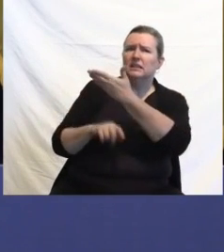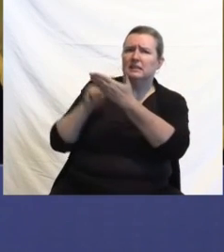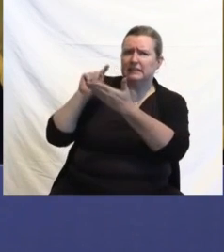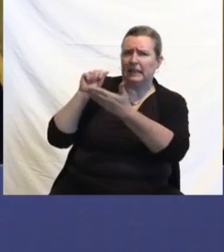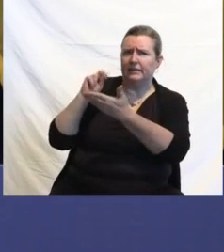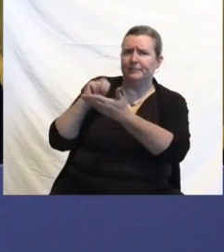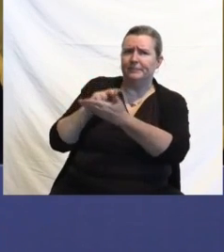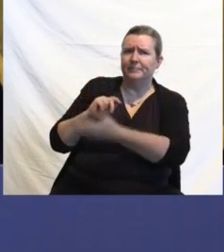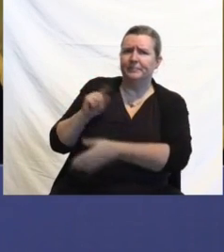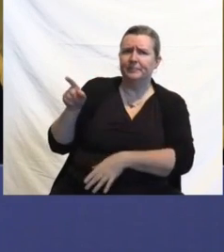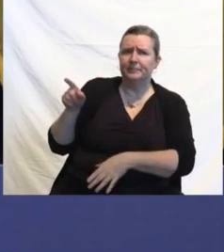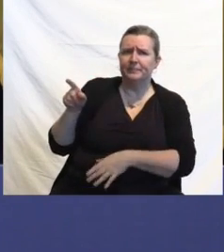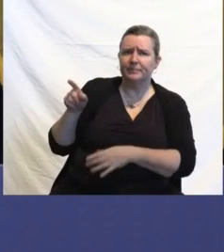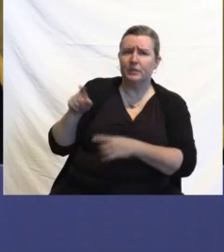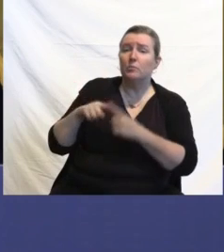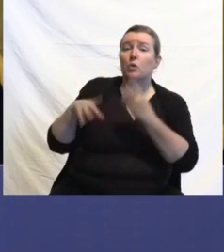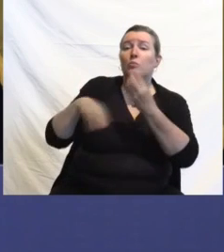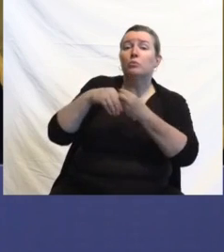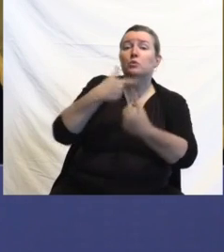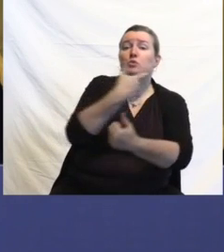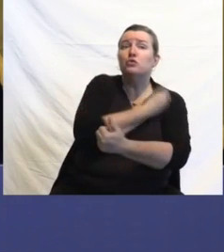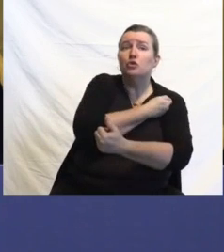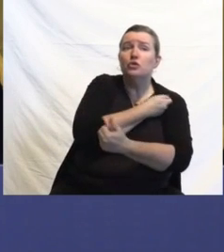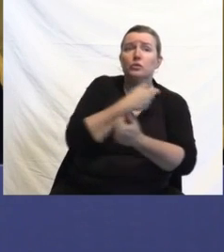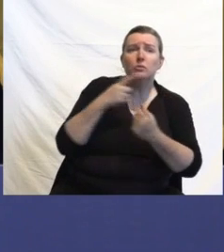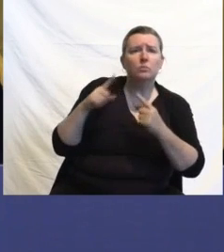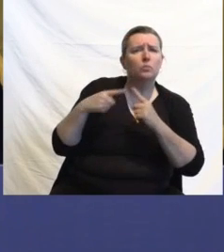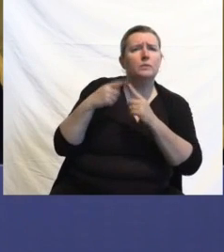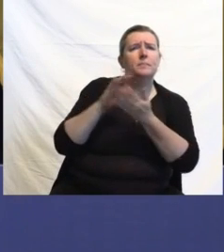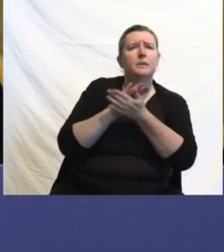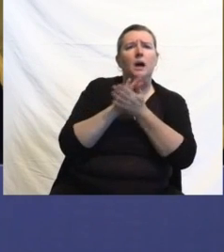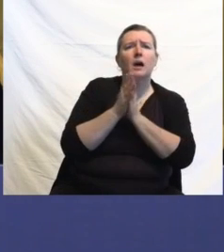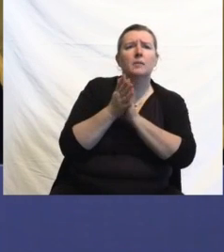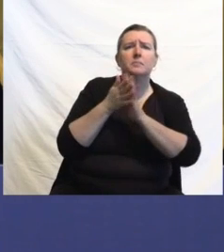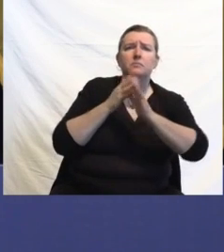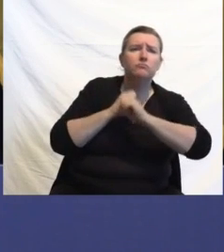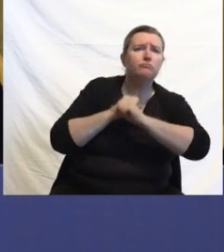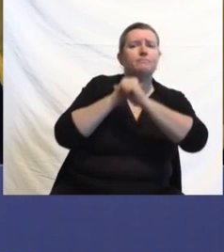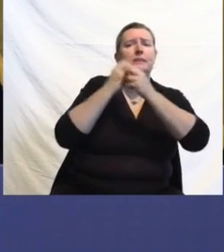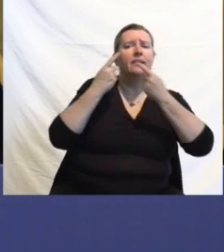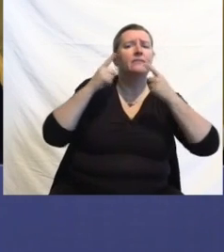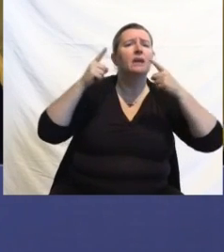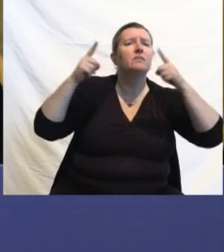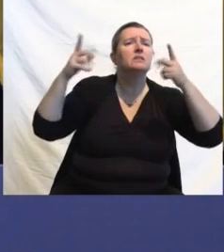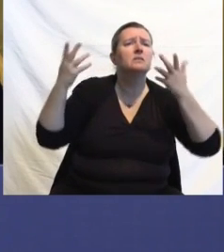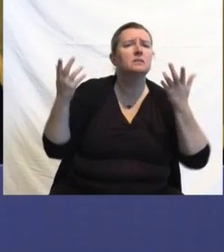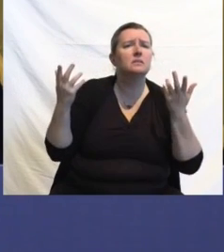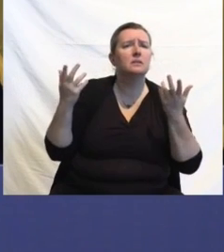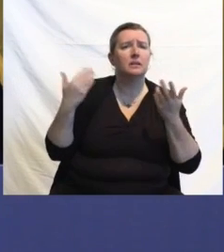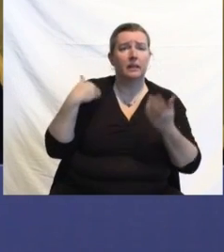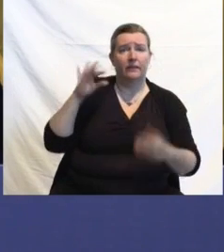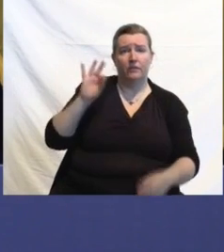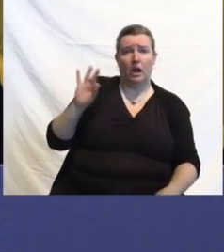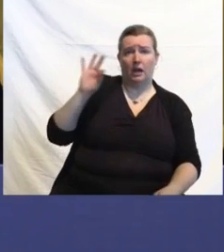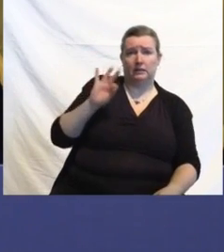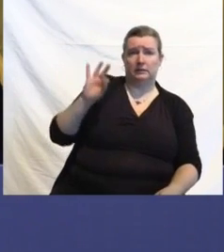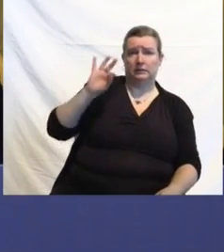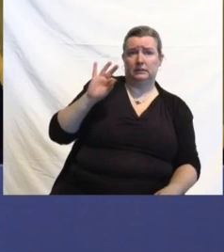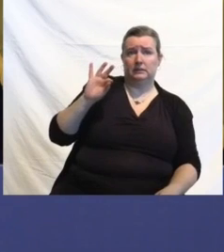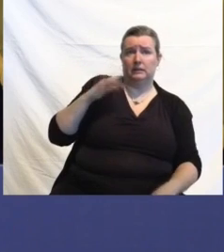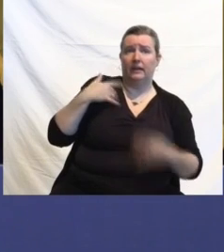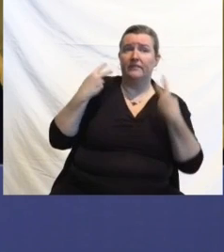of booster shots. We've seen an uptick in demand, obviously, since Friday. We visited a walk-in clinic that was very busy today, and a lot of